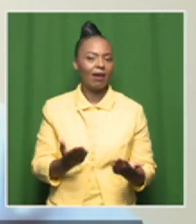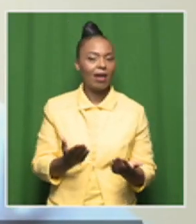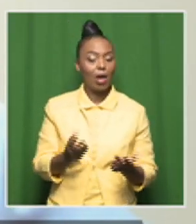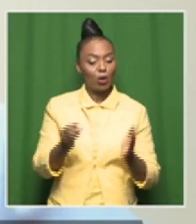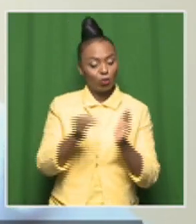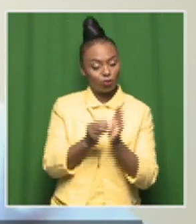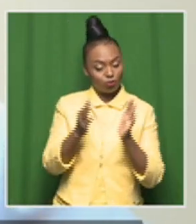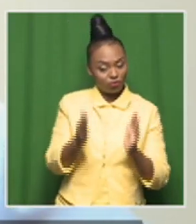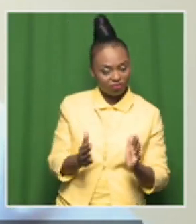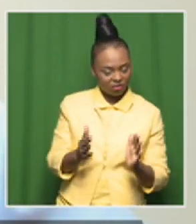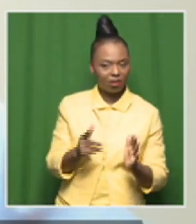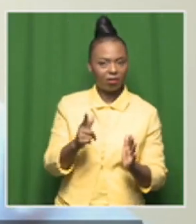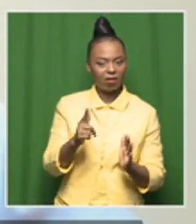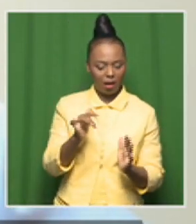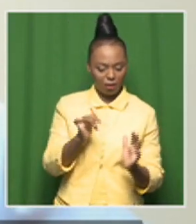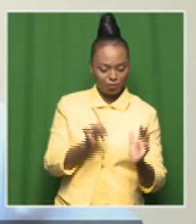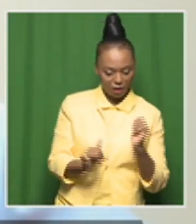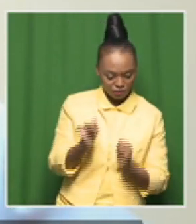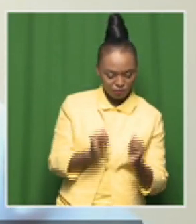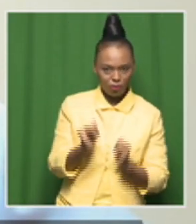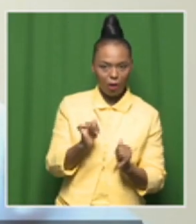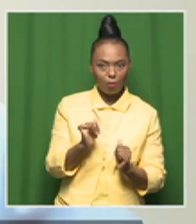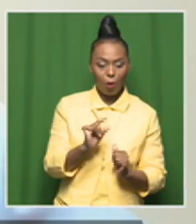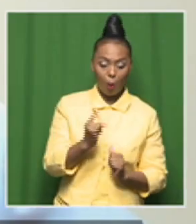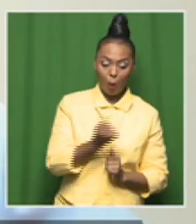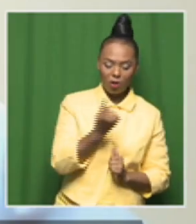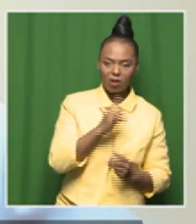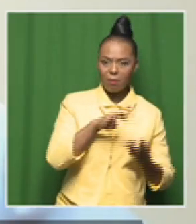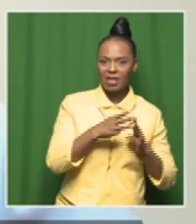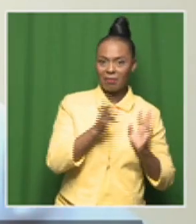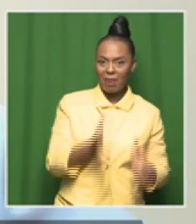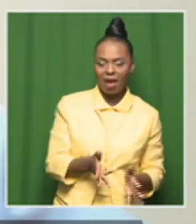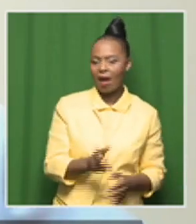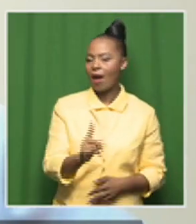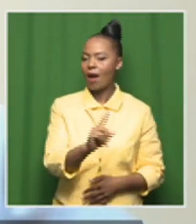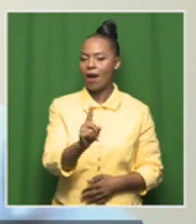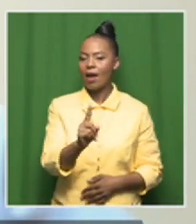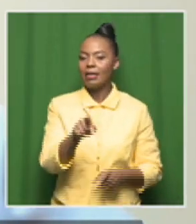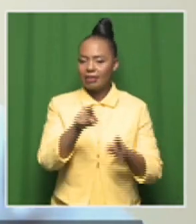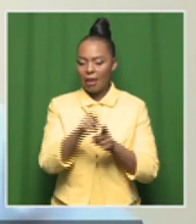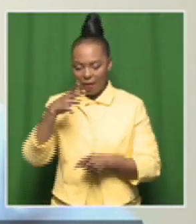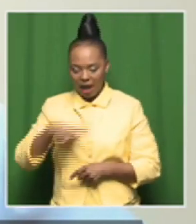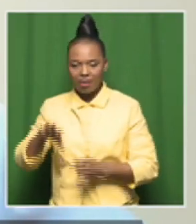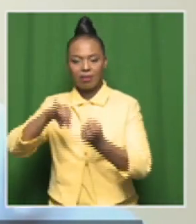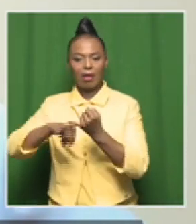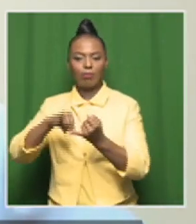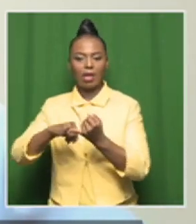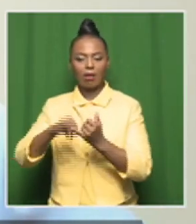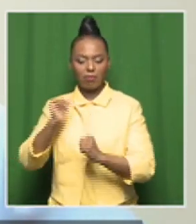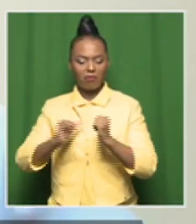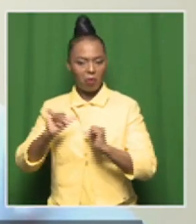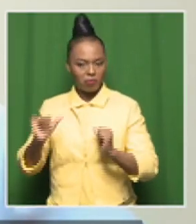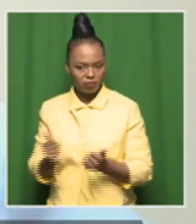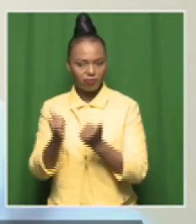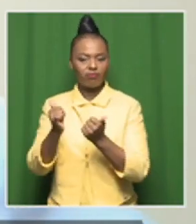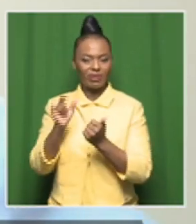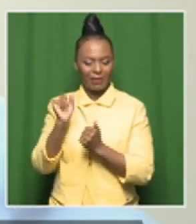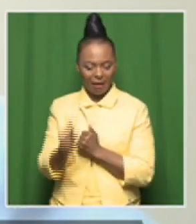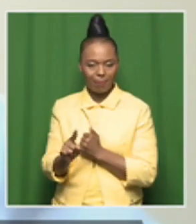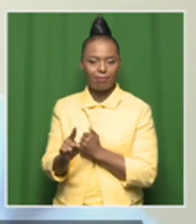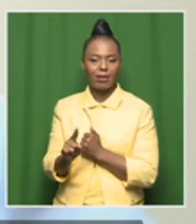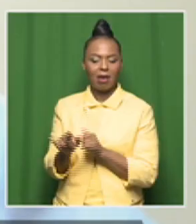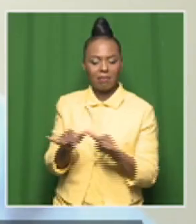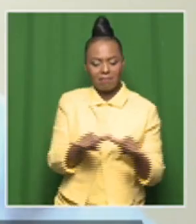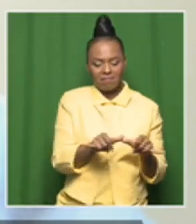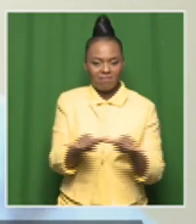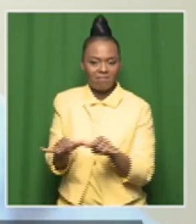outperform not only in the math, but they outperform in other subjects as well. And the principals ascribe that to the fact that they are